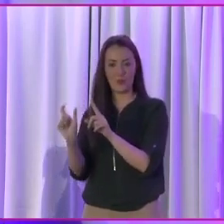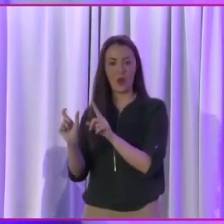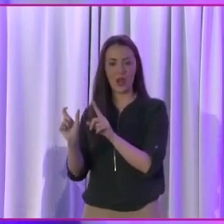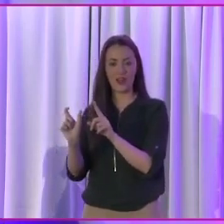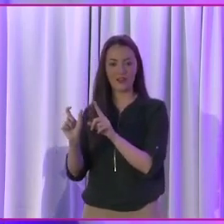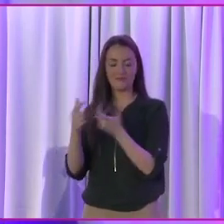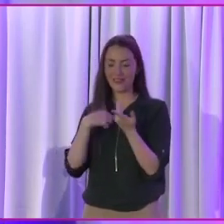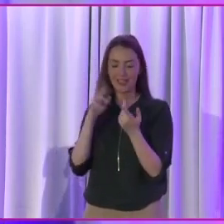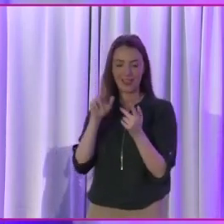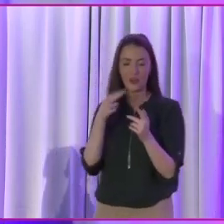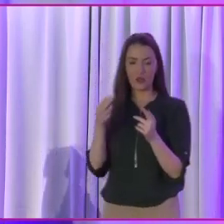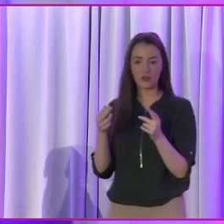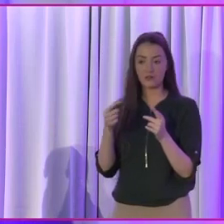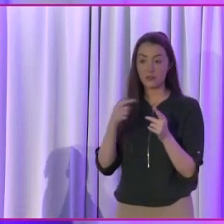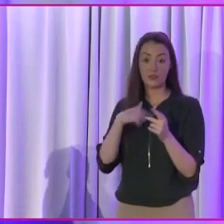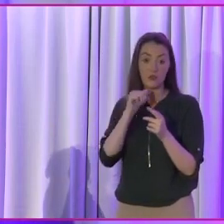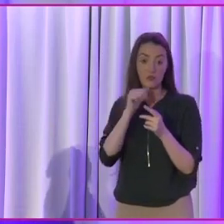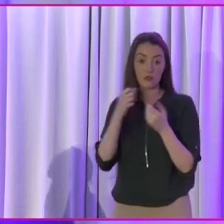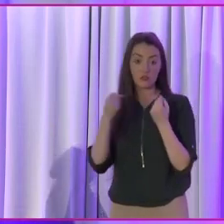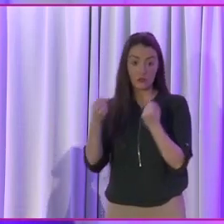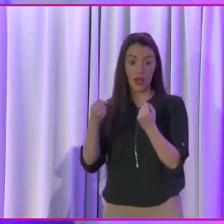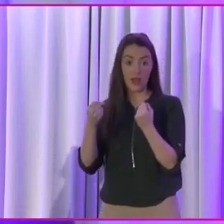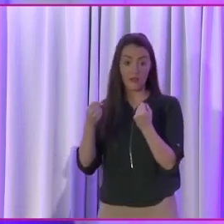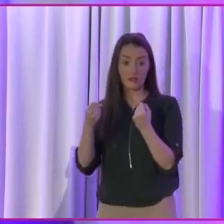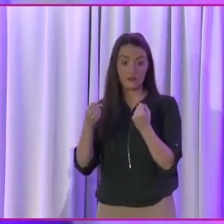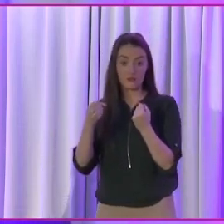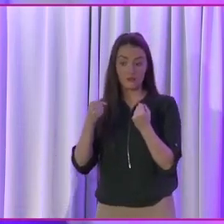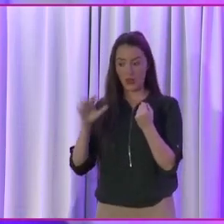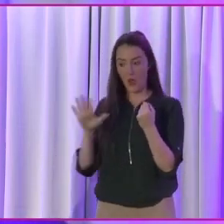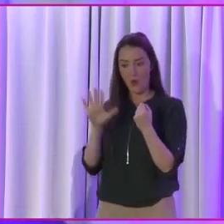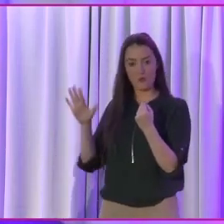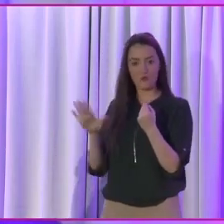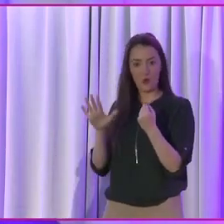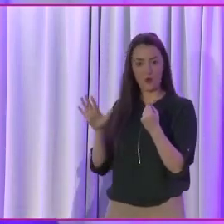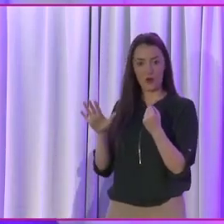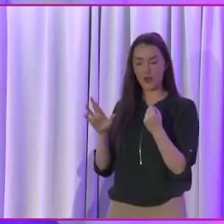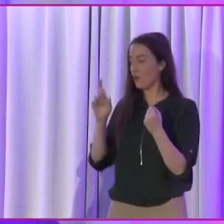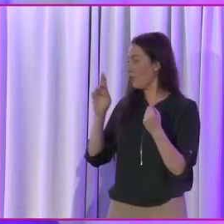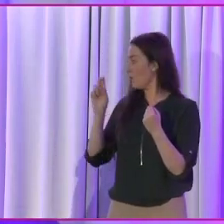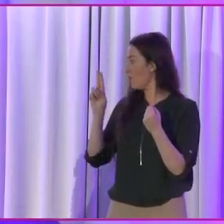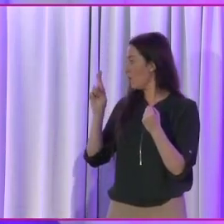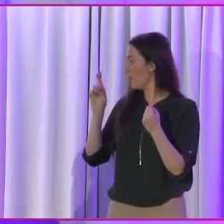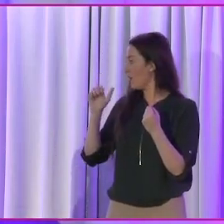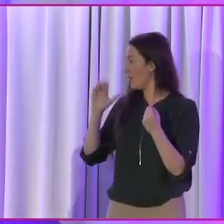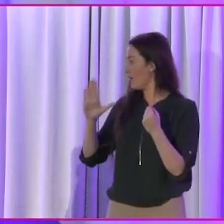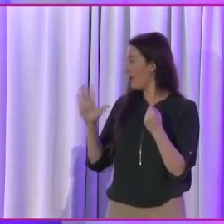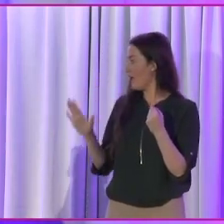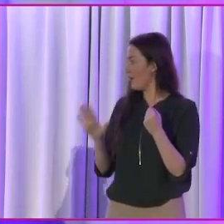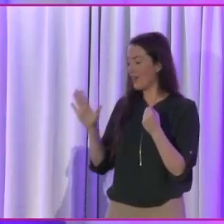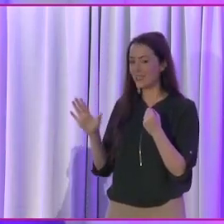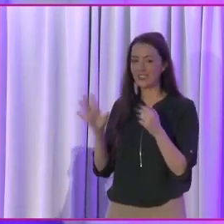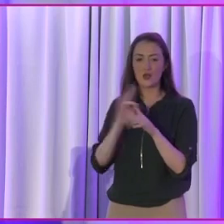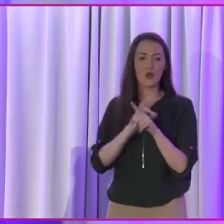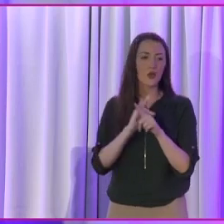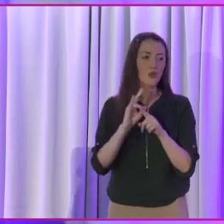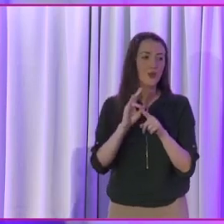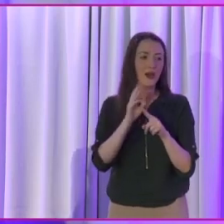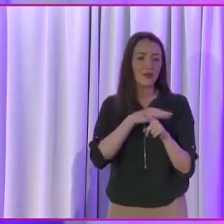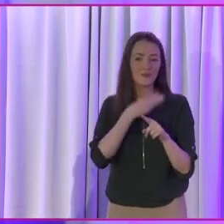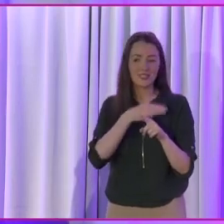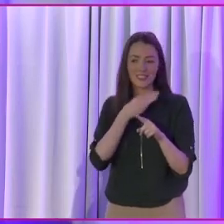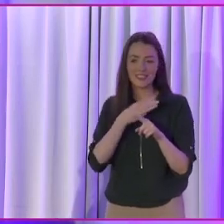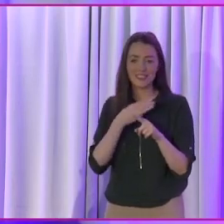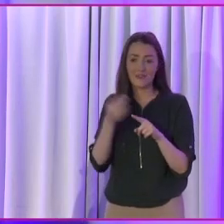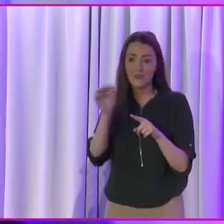Secondly, I don't drive and I represent a rural constitution. Could you please be quiet? If you don't want to listen to me, that's fine. But